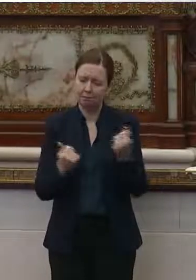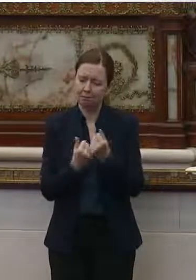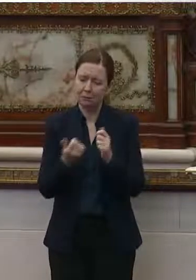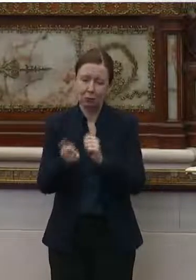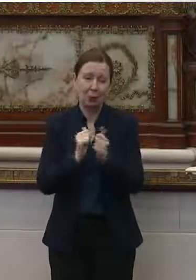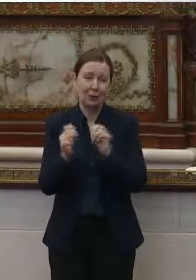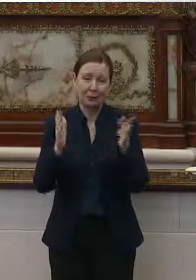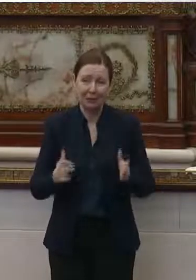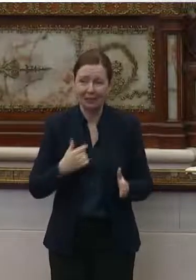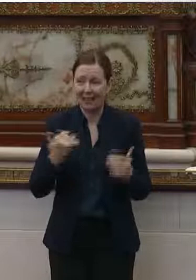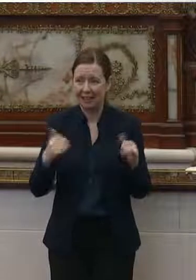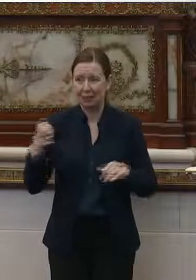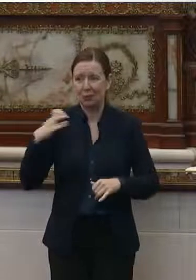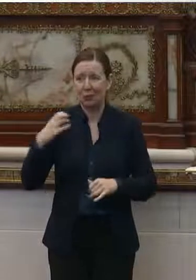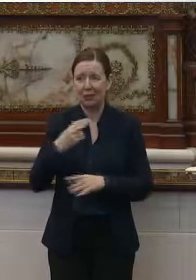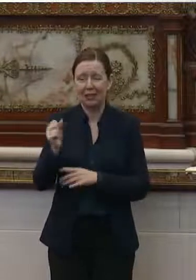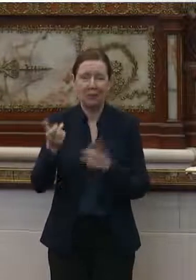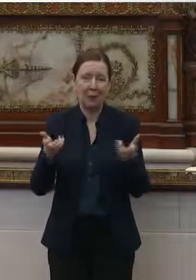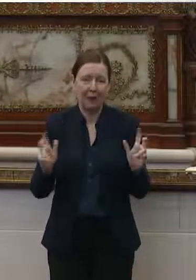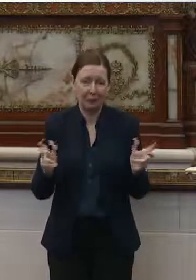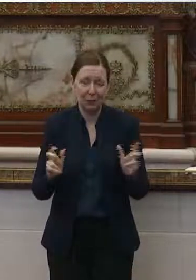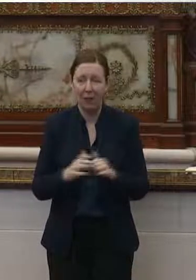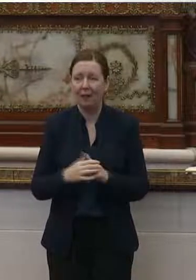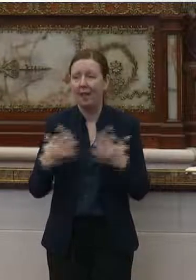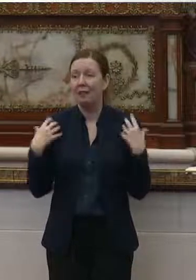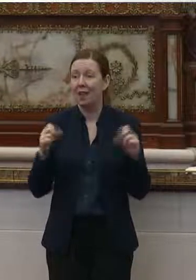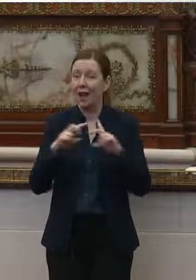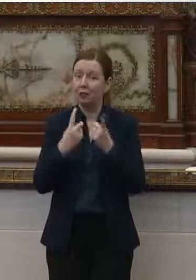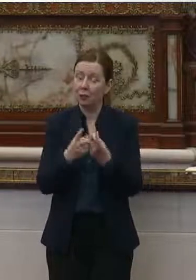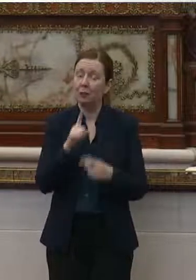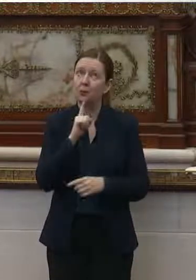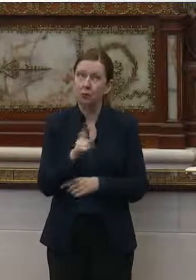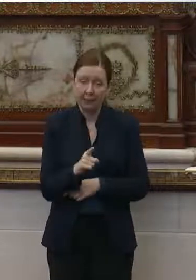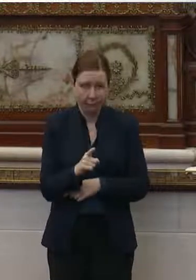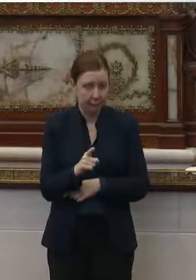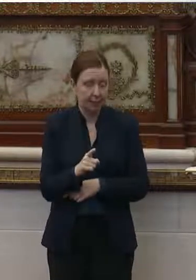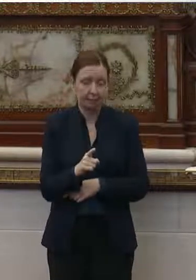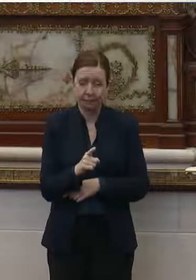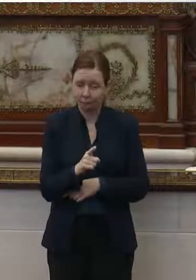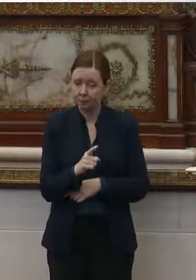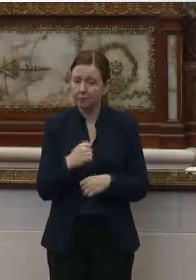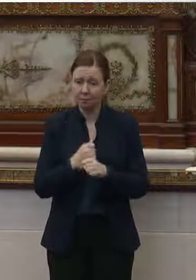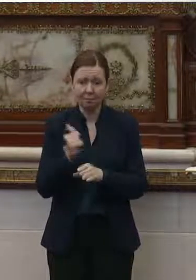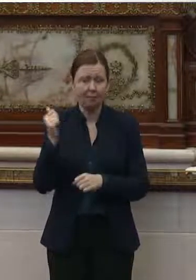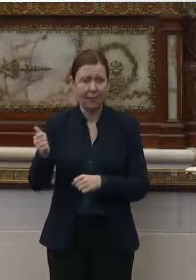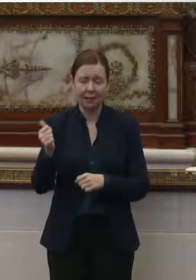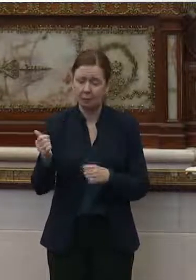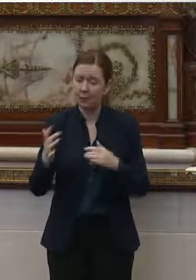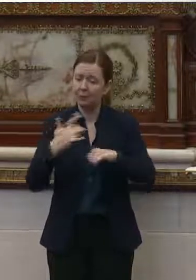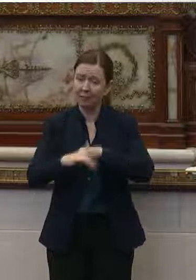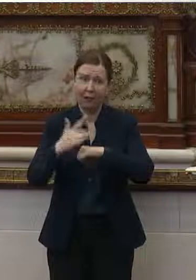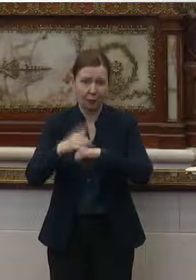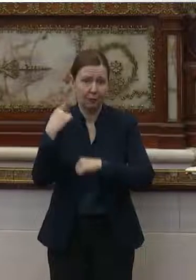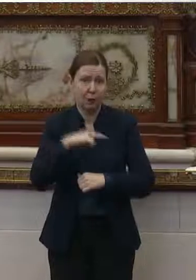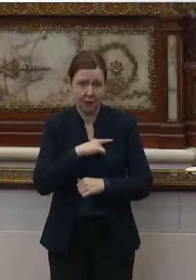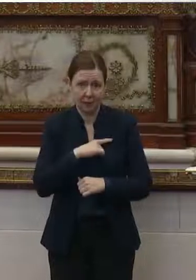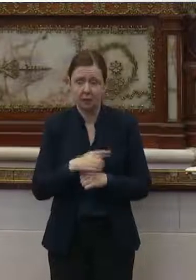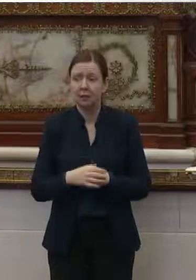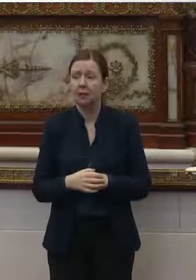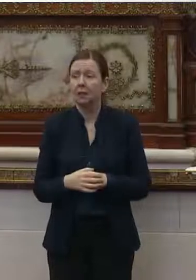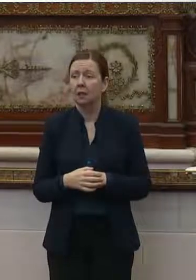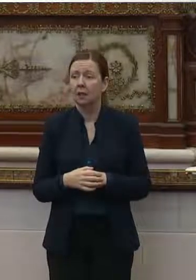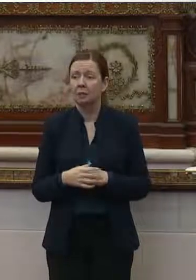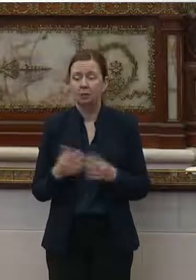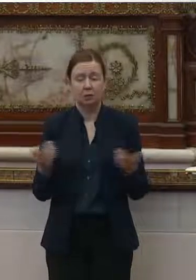person. I still coach high school basketball and the health department, um, really, um, made themselves readily available. Uh, just to